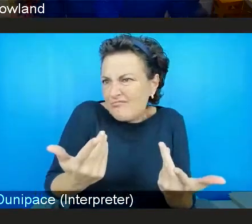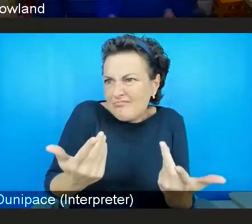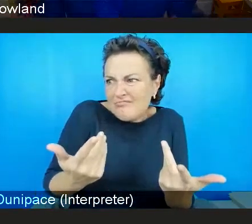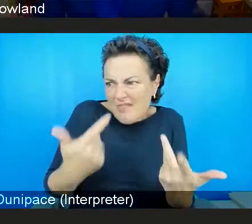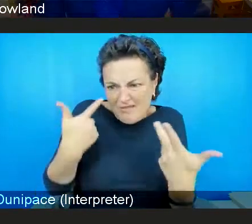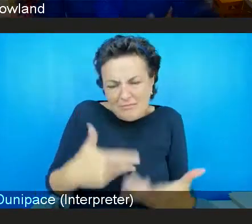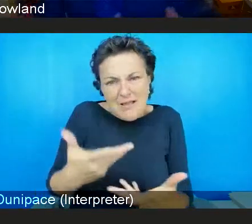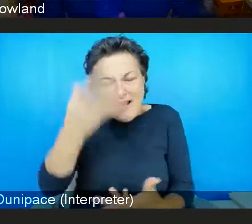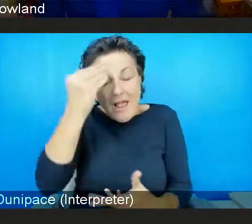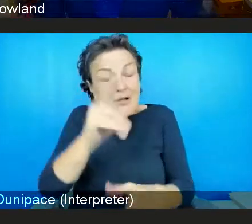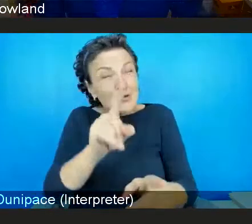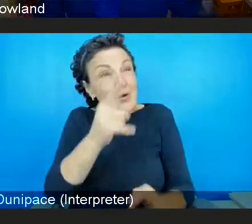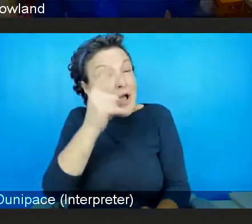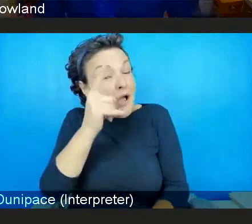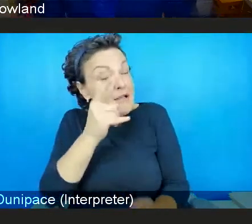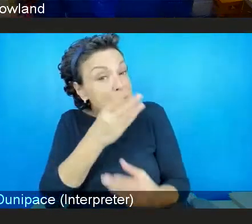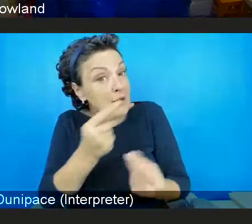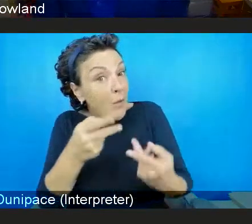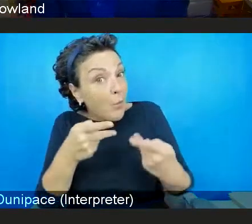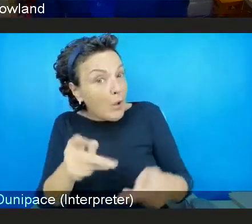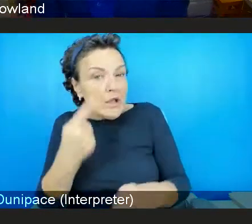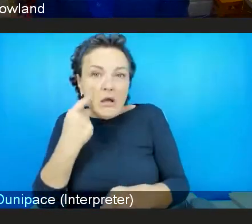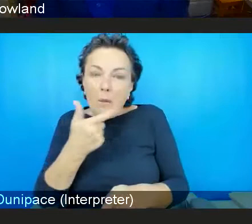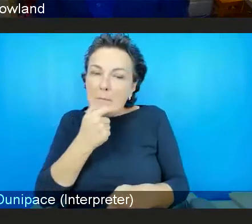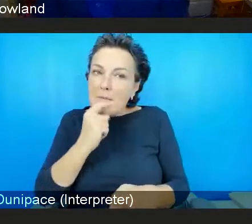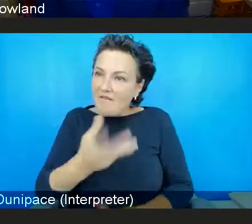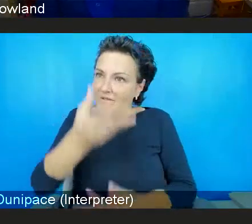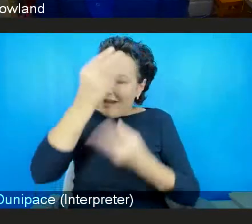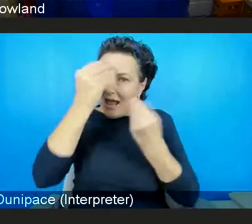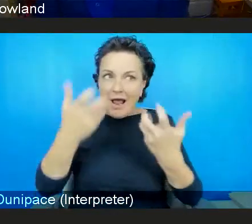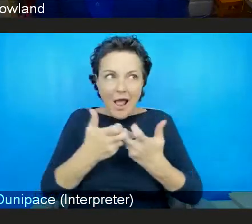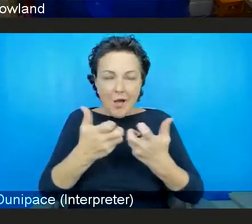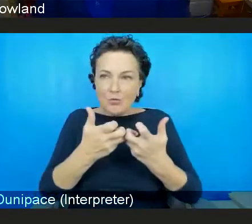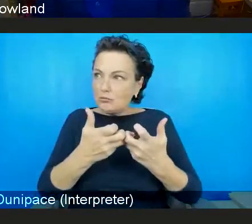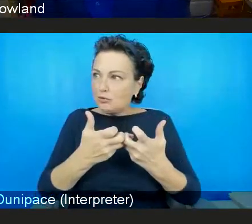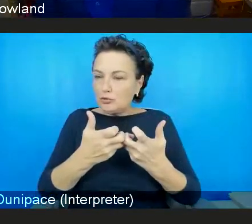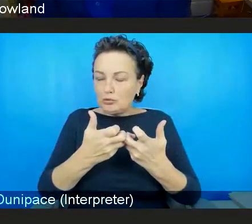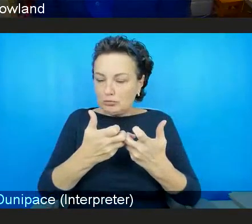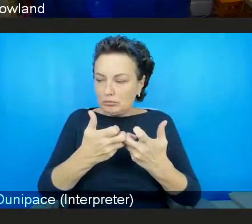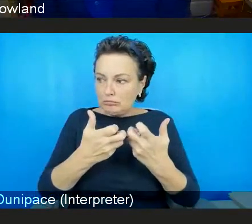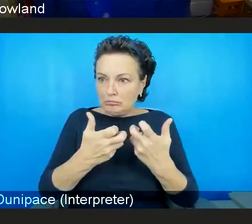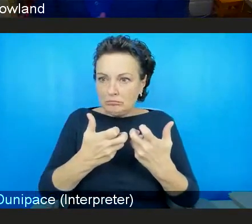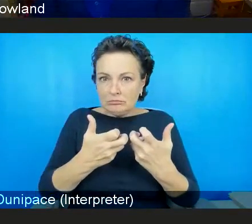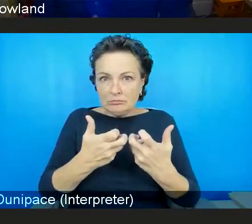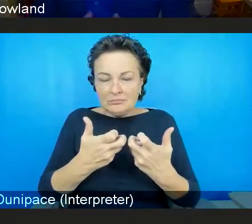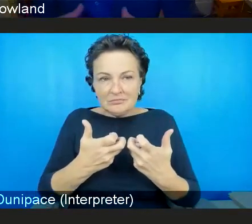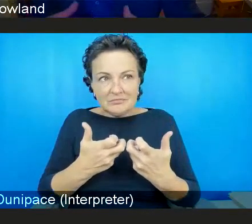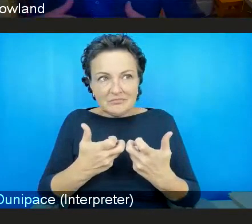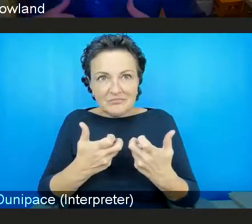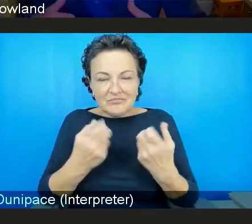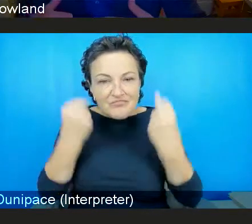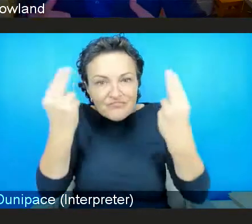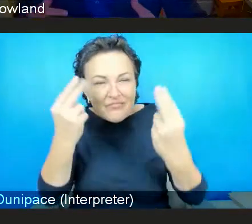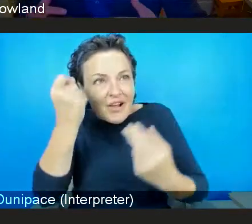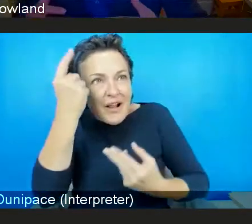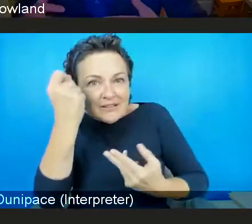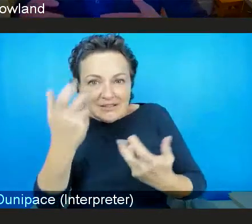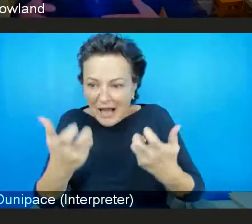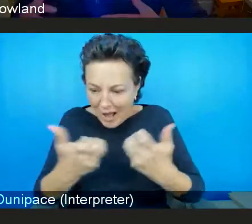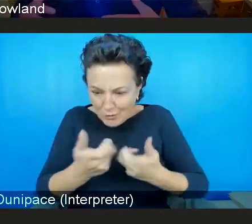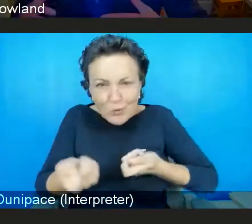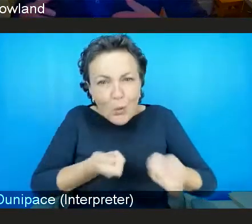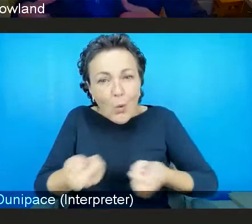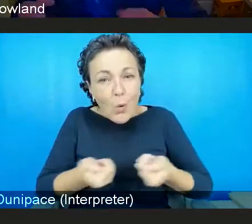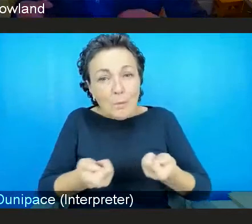opportunity to reframe and get that perspective. So with the climate crisis, we we know we have to be able